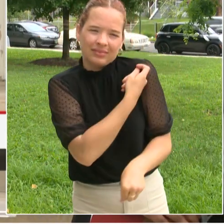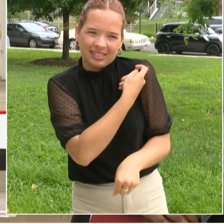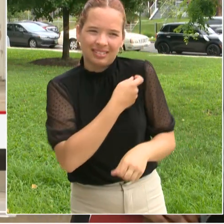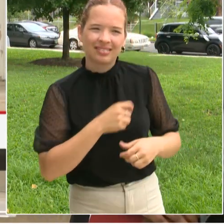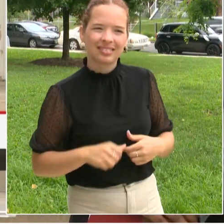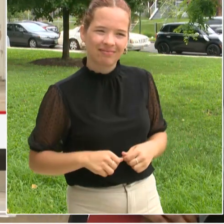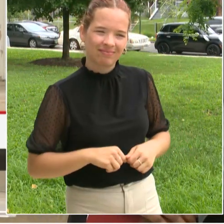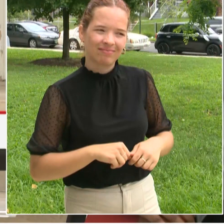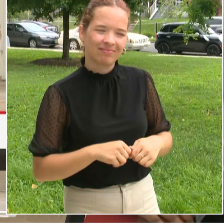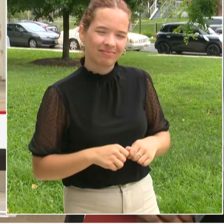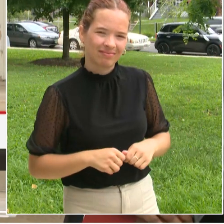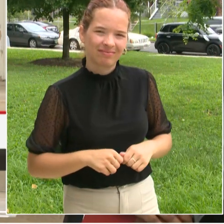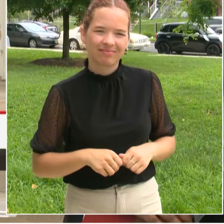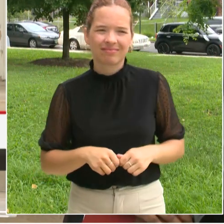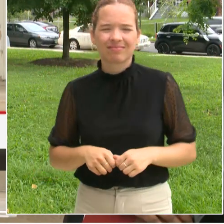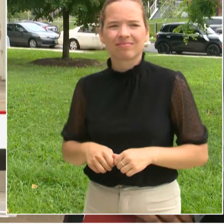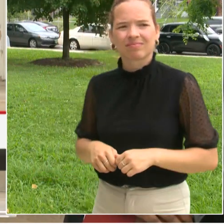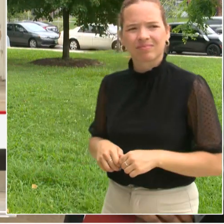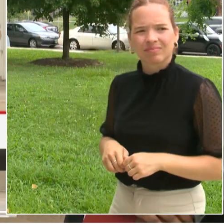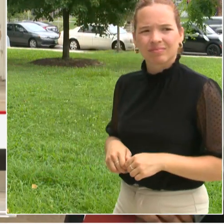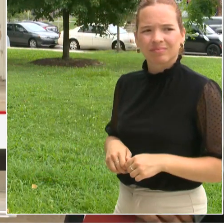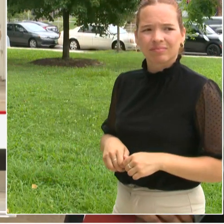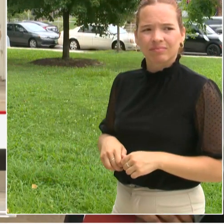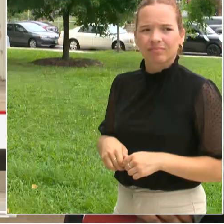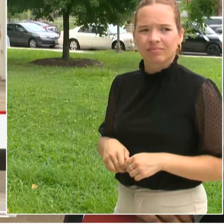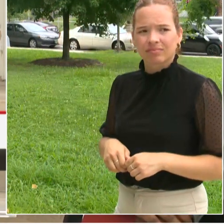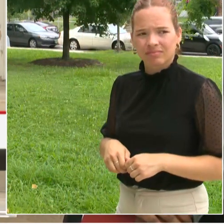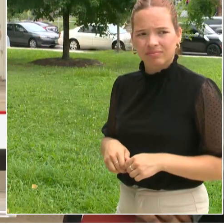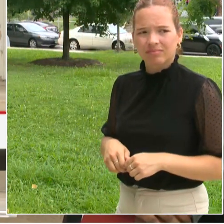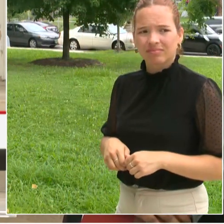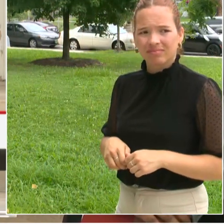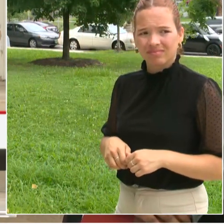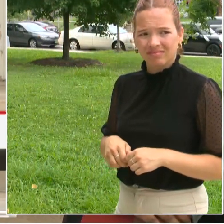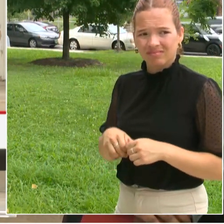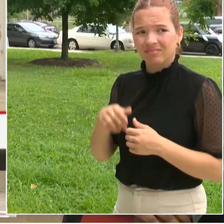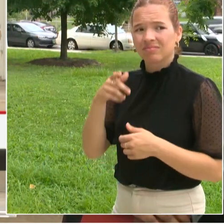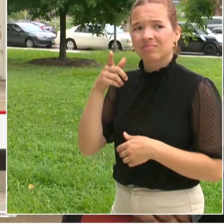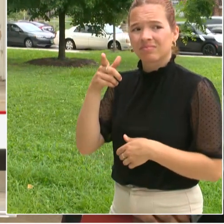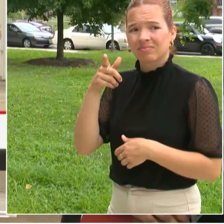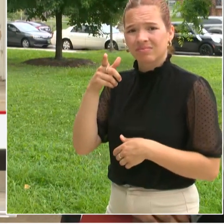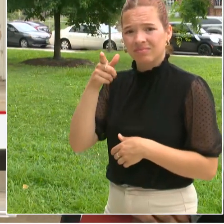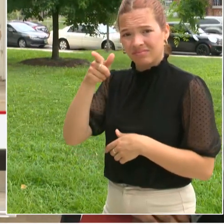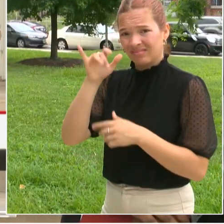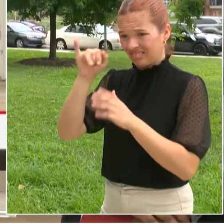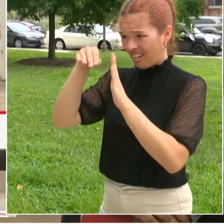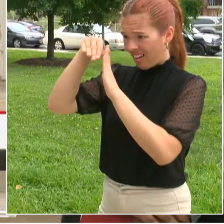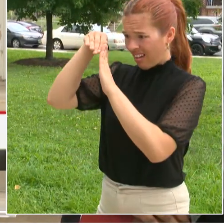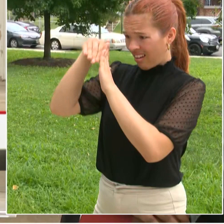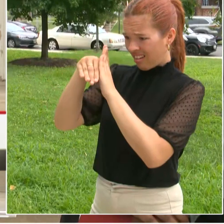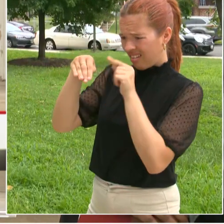Is COVID the determining factor there or what changed? In terms of what sorry? In terms of numbers.